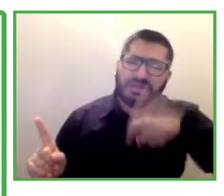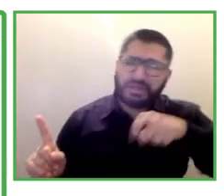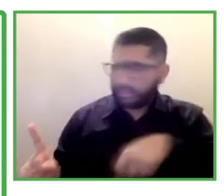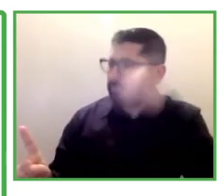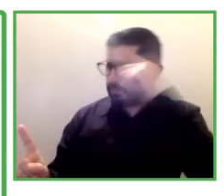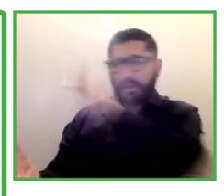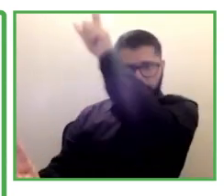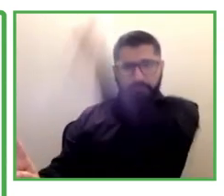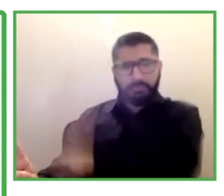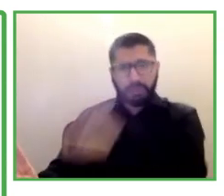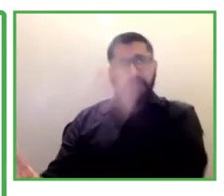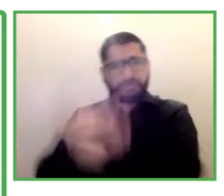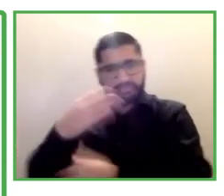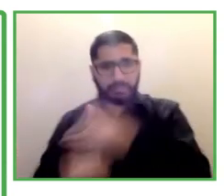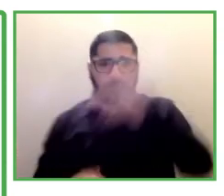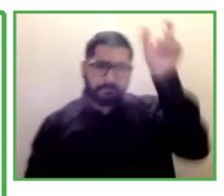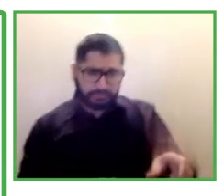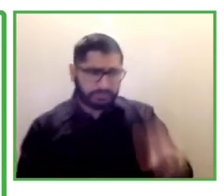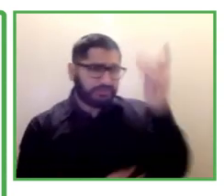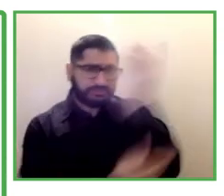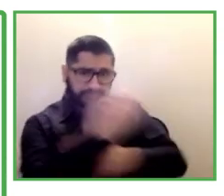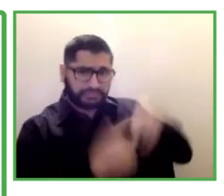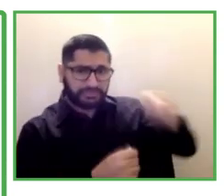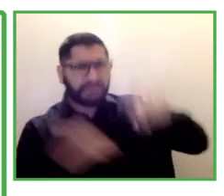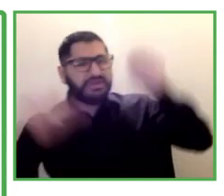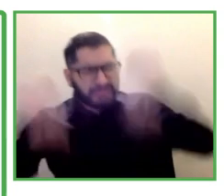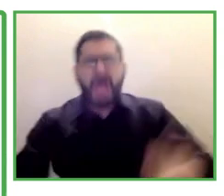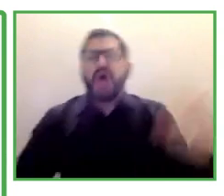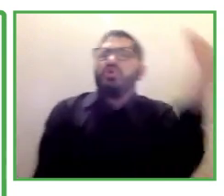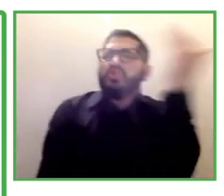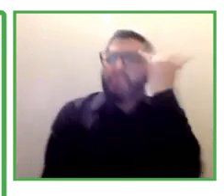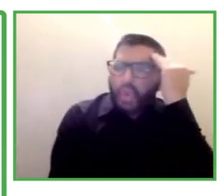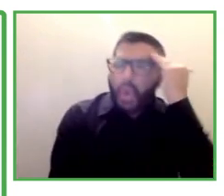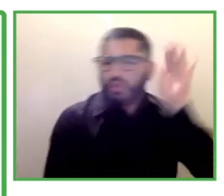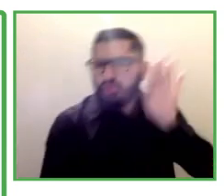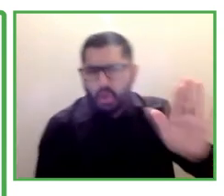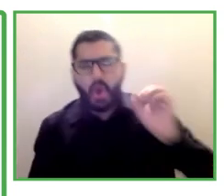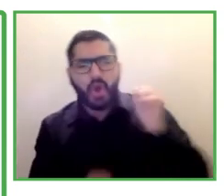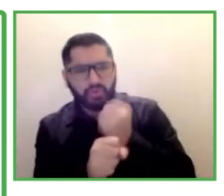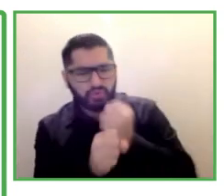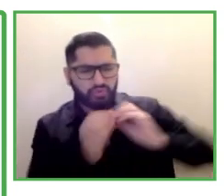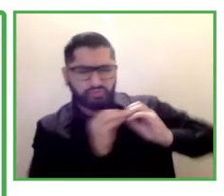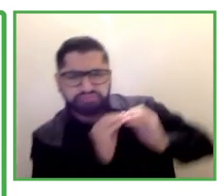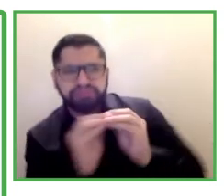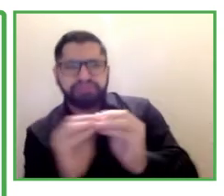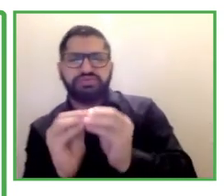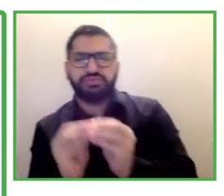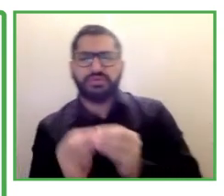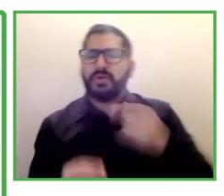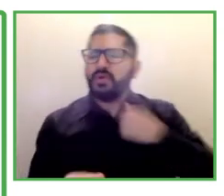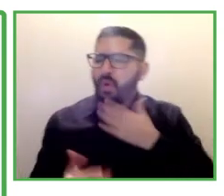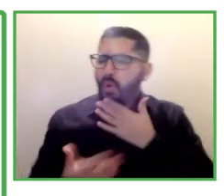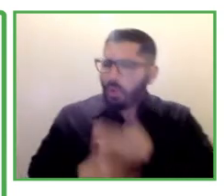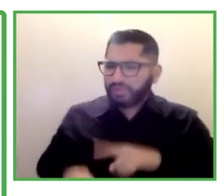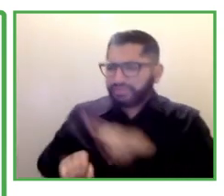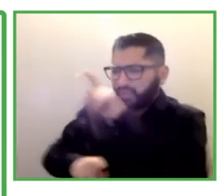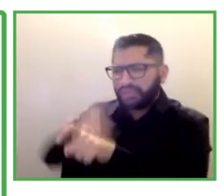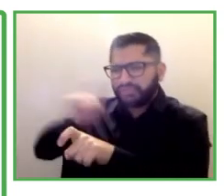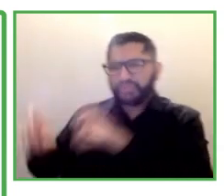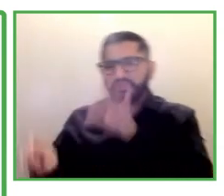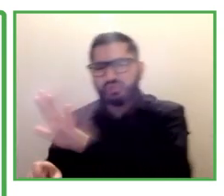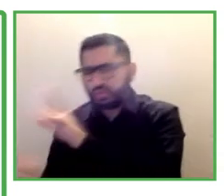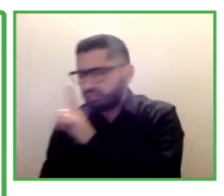to share with you exactly what they need. Look at the person behind the disability. And a very important thing is,